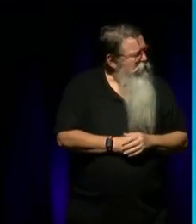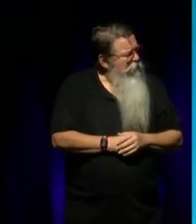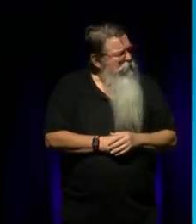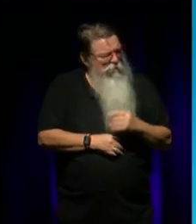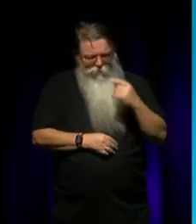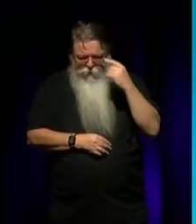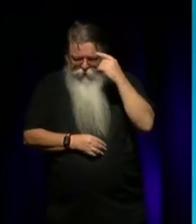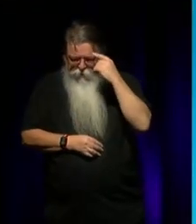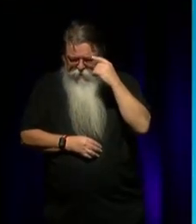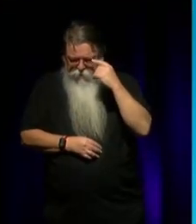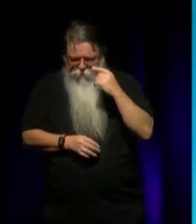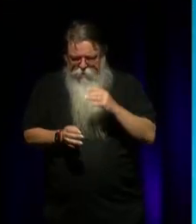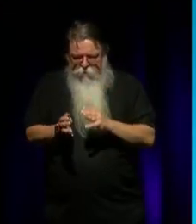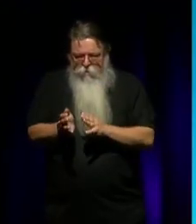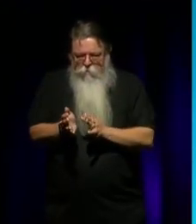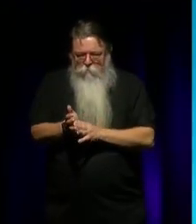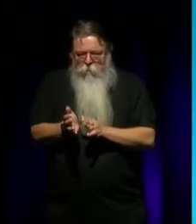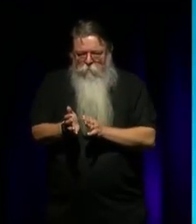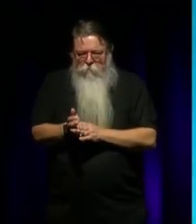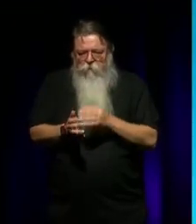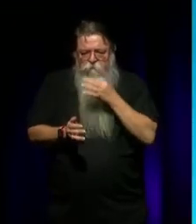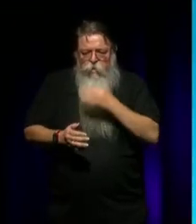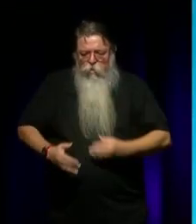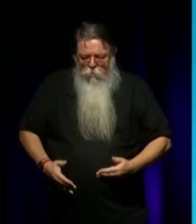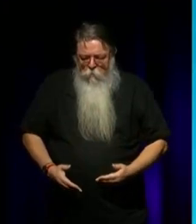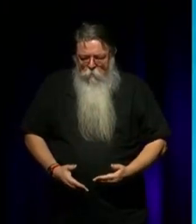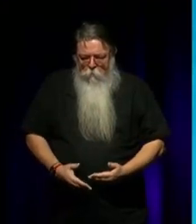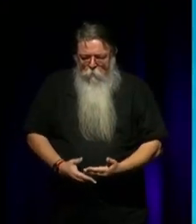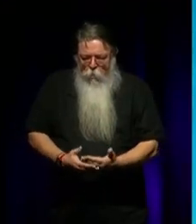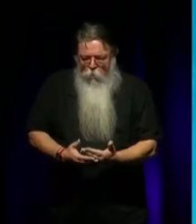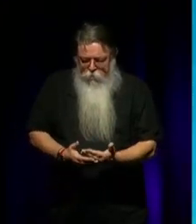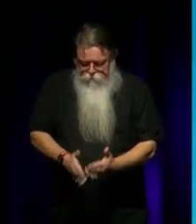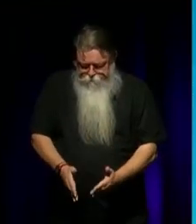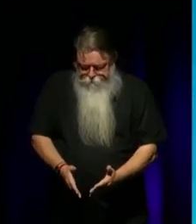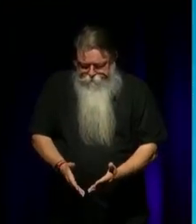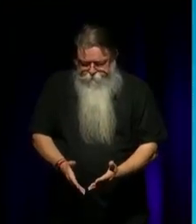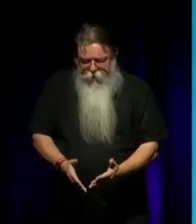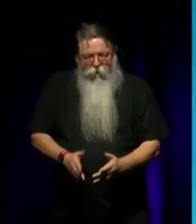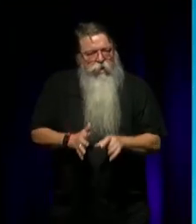16. I think Mum had a couple of miscarriages. David was a twin. Imagine having two of David.